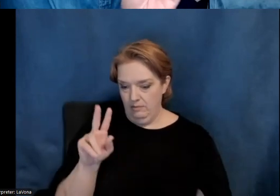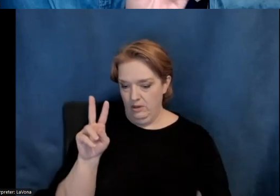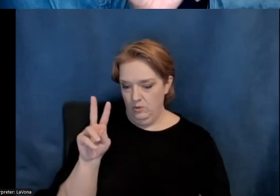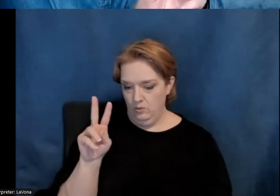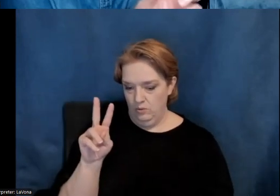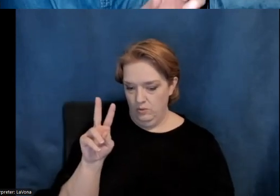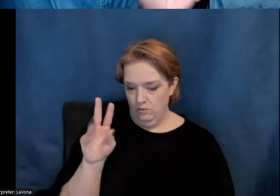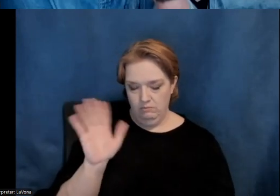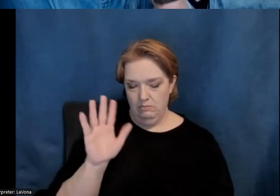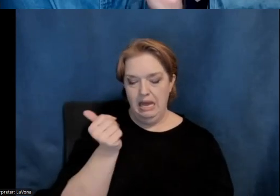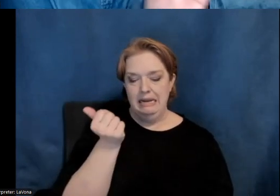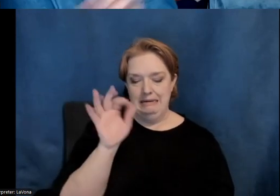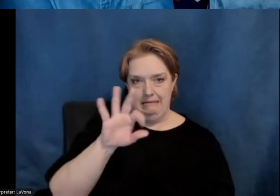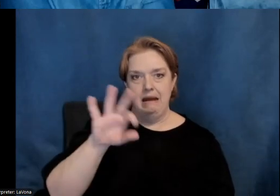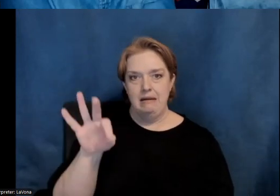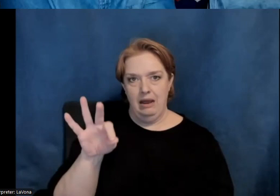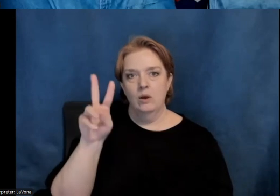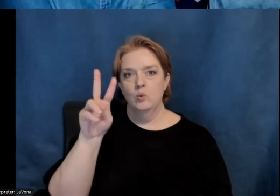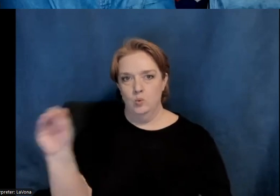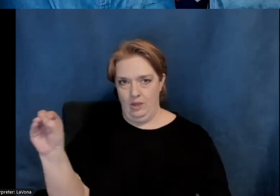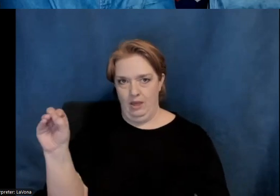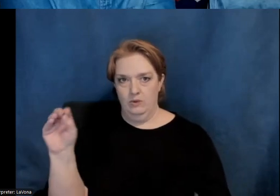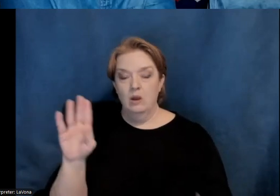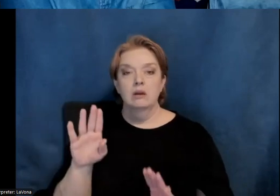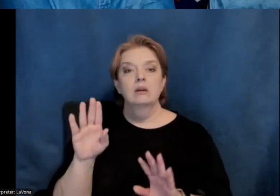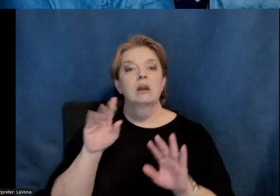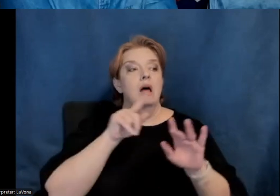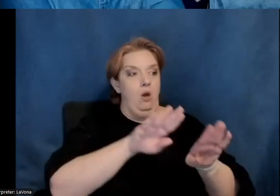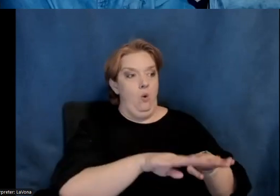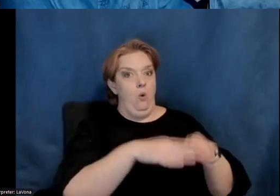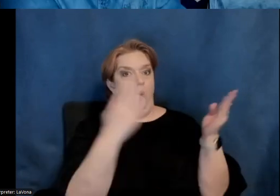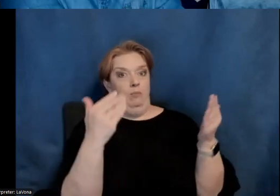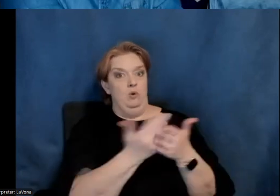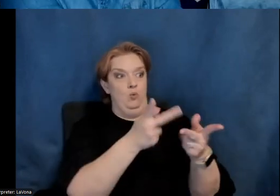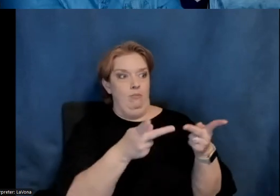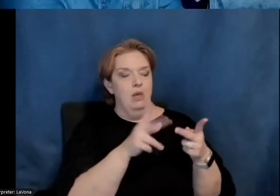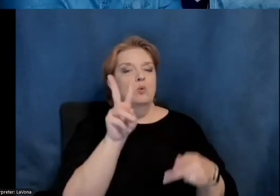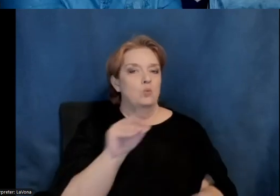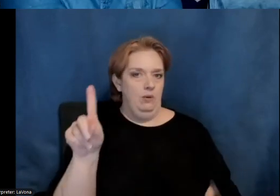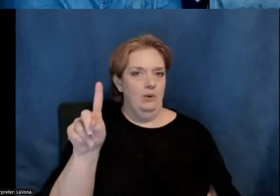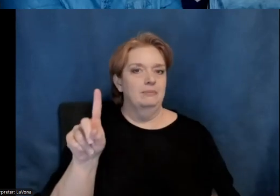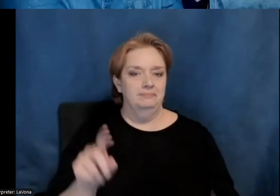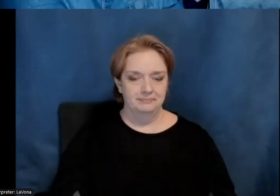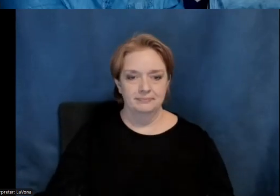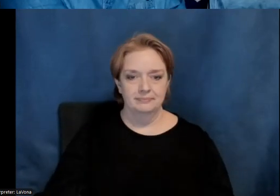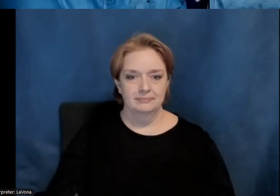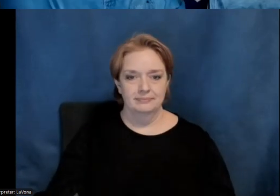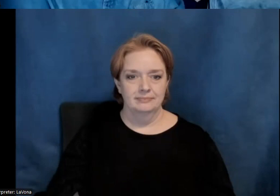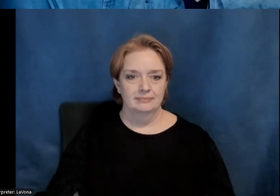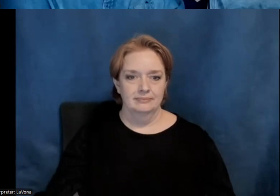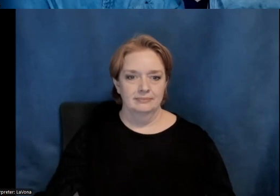2000, 1999 and 2000 and opened to the public, uh, in 2001 at the new site. Okay. Perfect. Thank you.